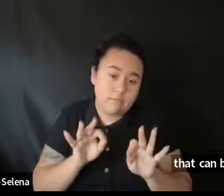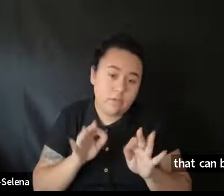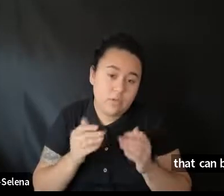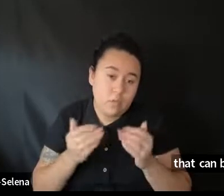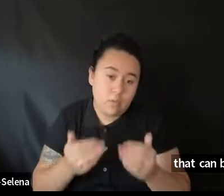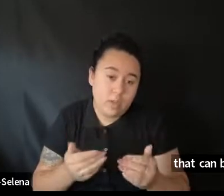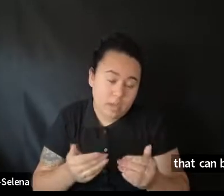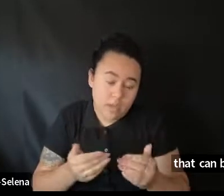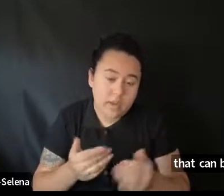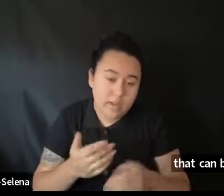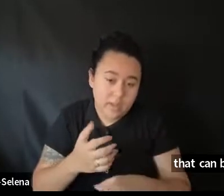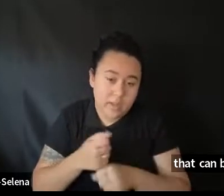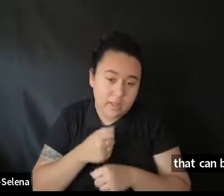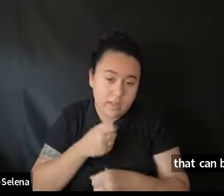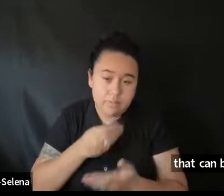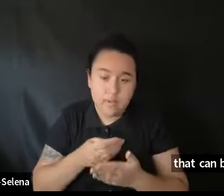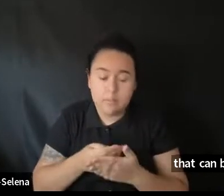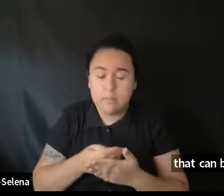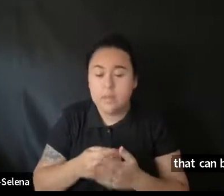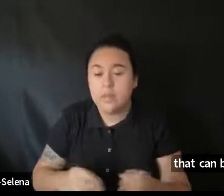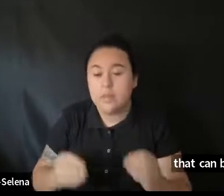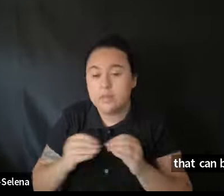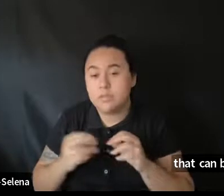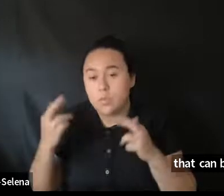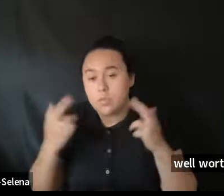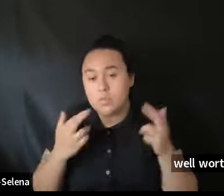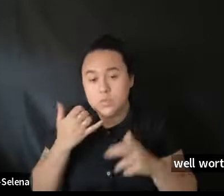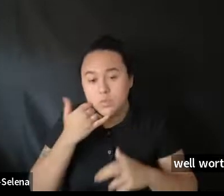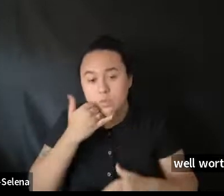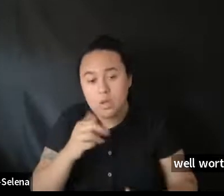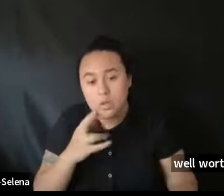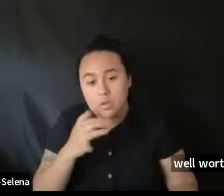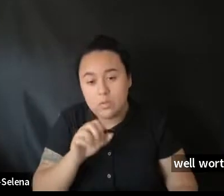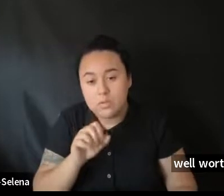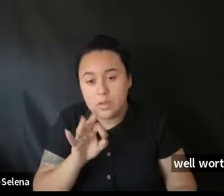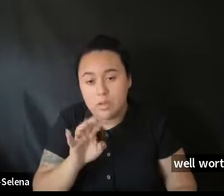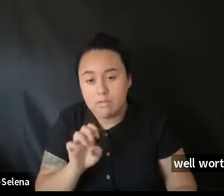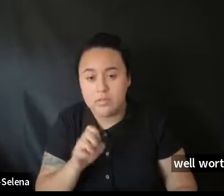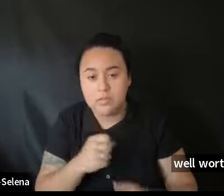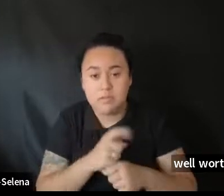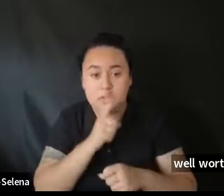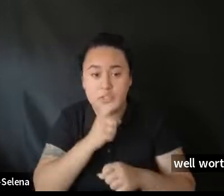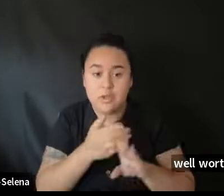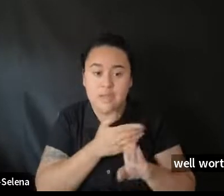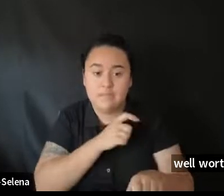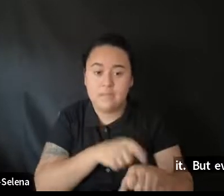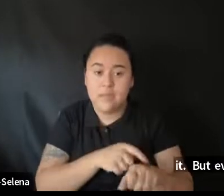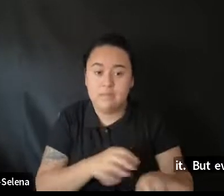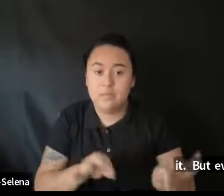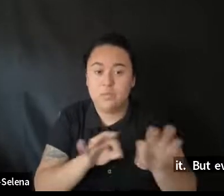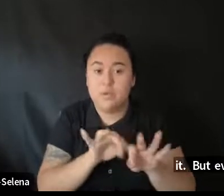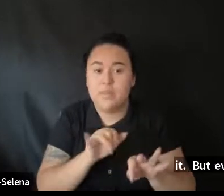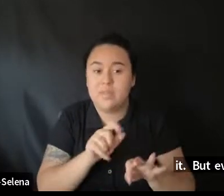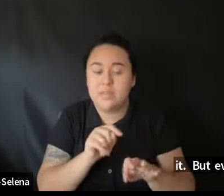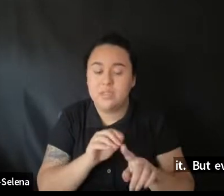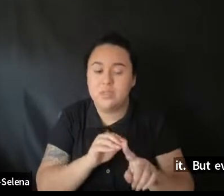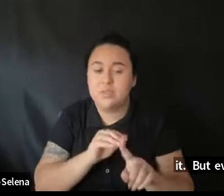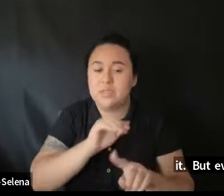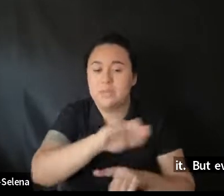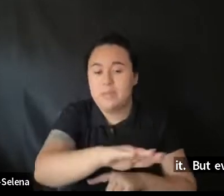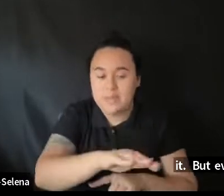do it. But. Even more reason. To call Chris's office. And make sure. That it's worth. Sending. application.